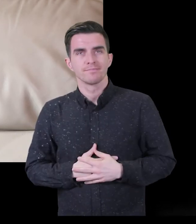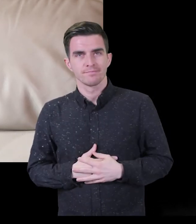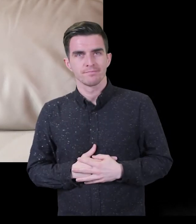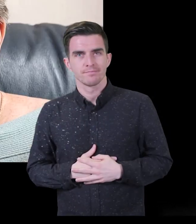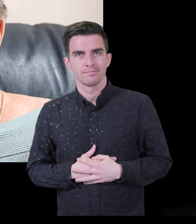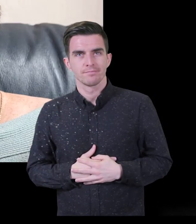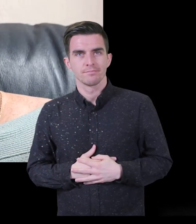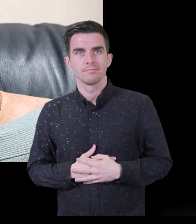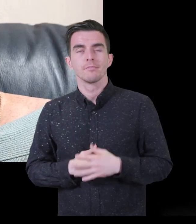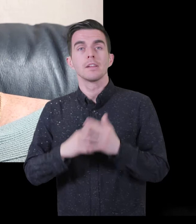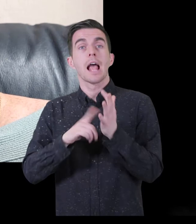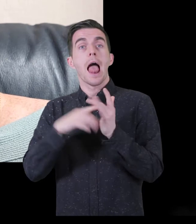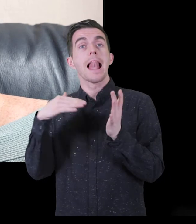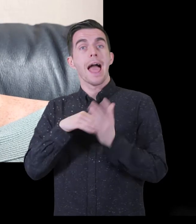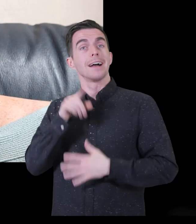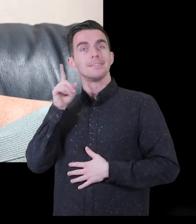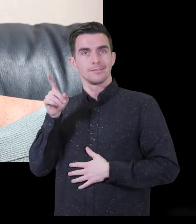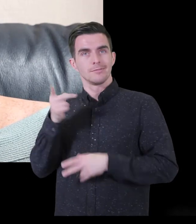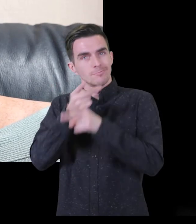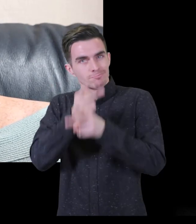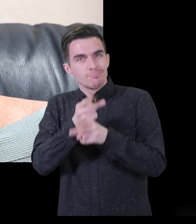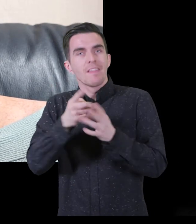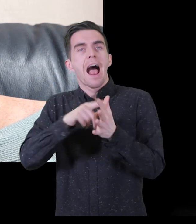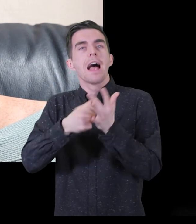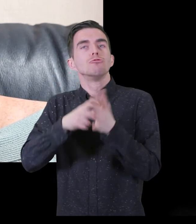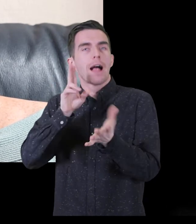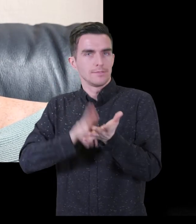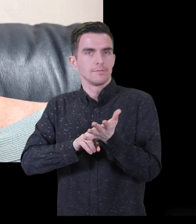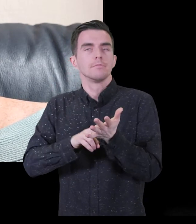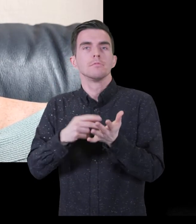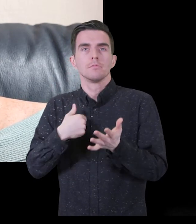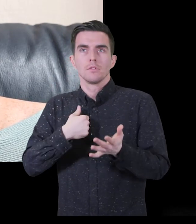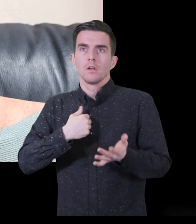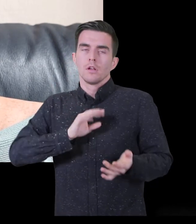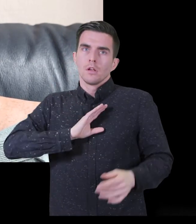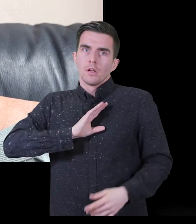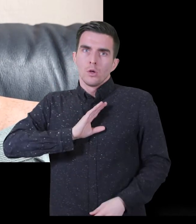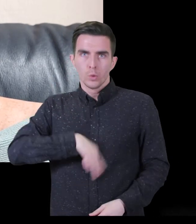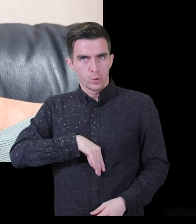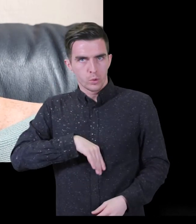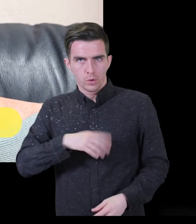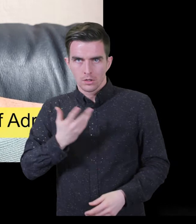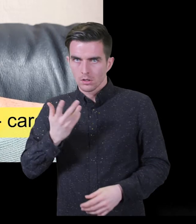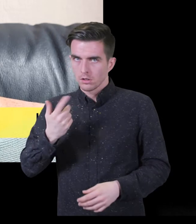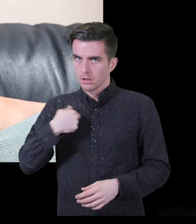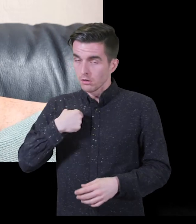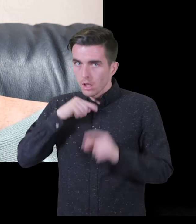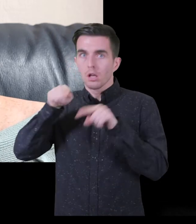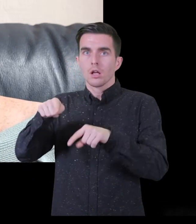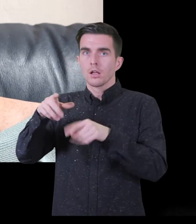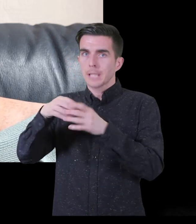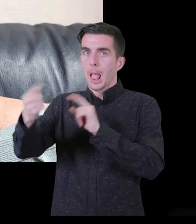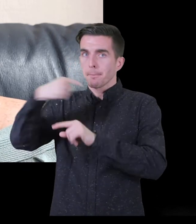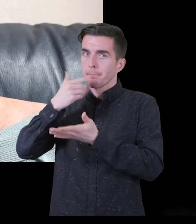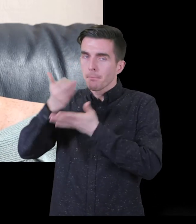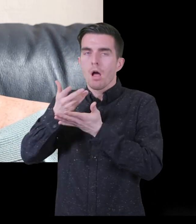start. It was actually quite a relief whenever we were referred to the team and at that stage we were both really quite